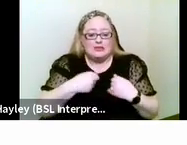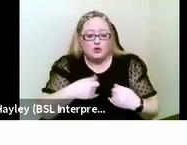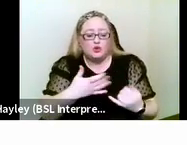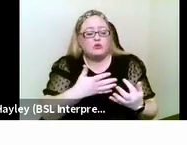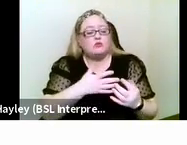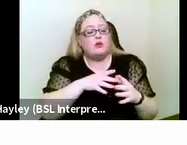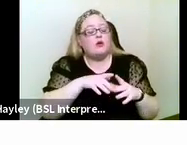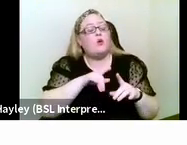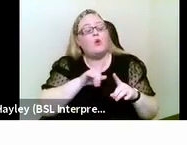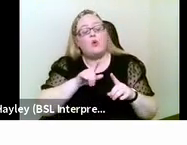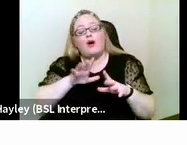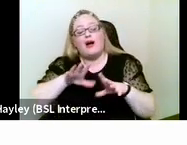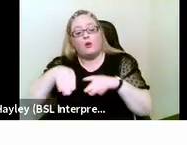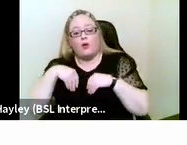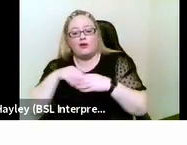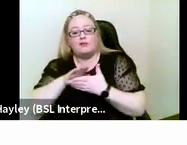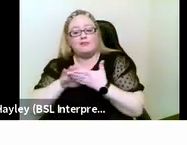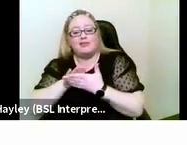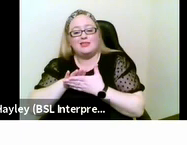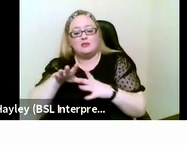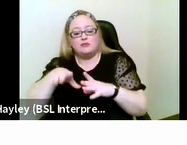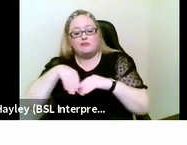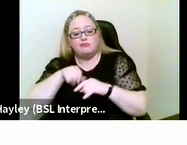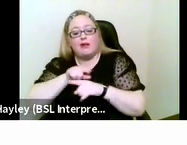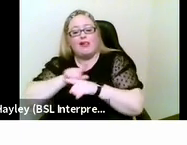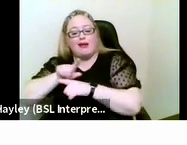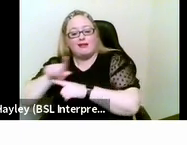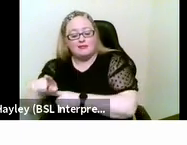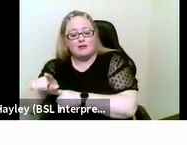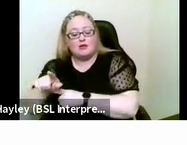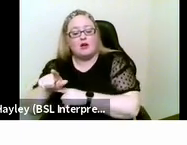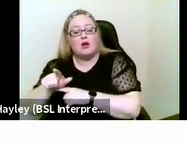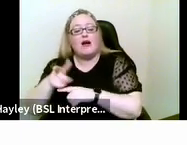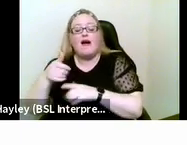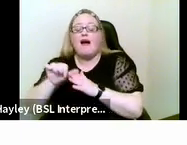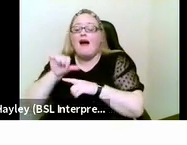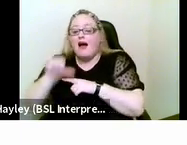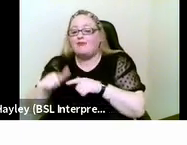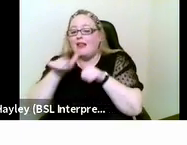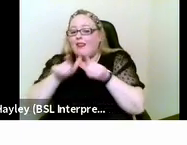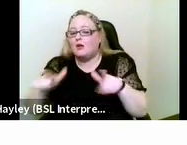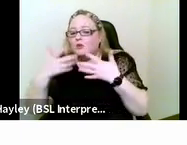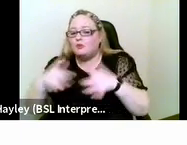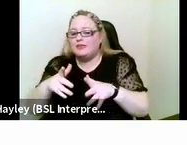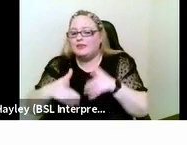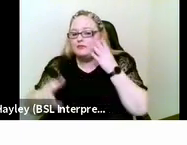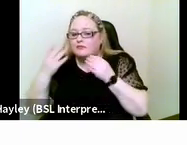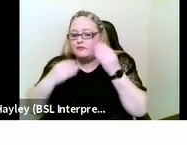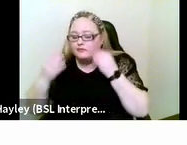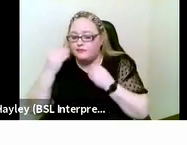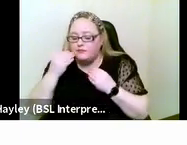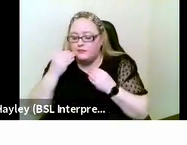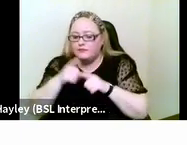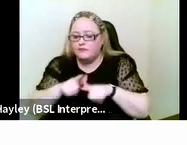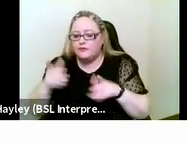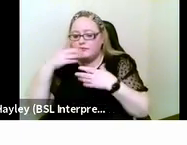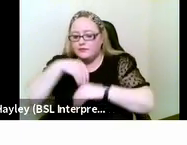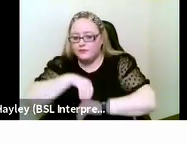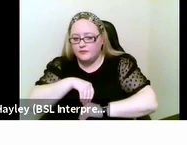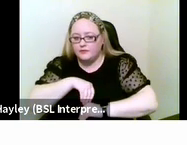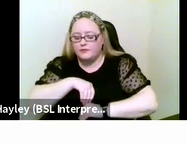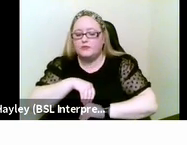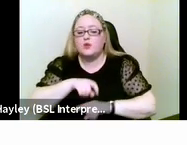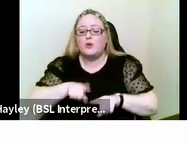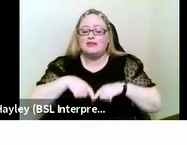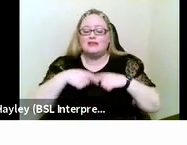acquisition of language. Now, there are significant differences between the experiences of those with congenital